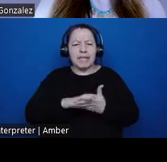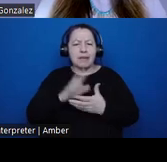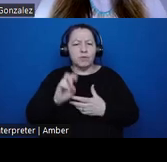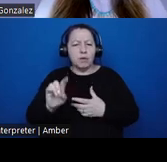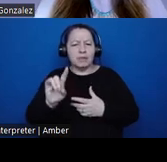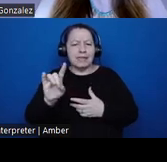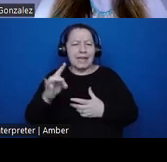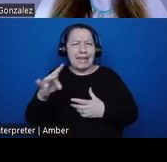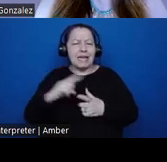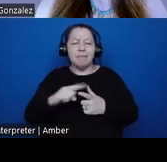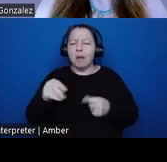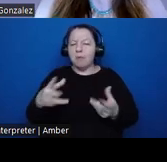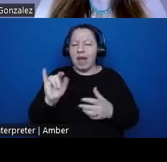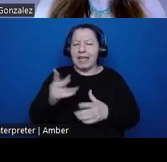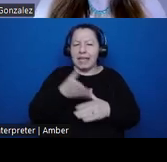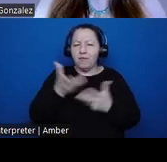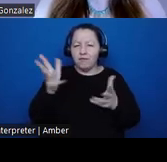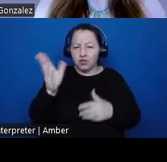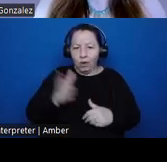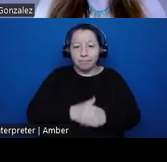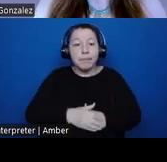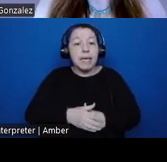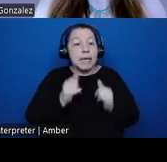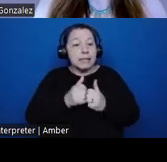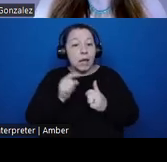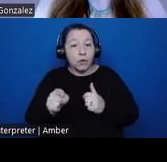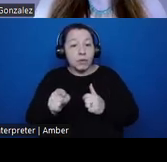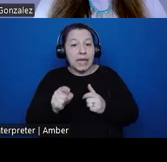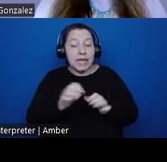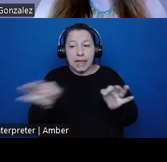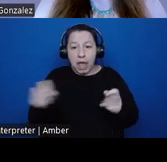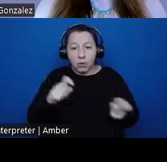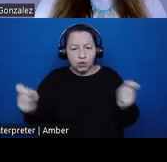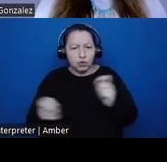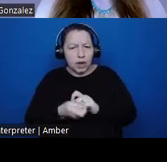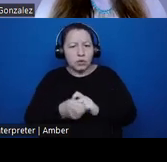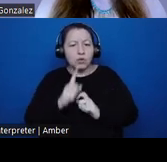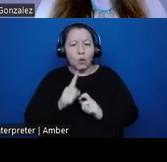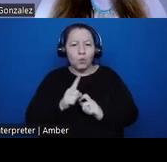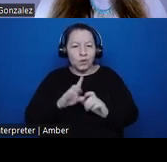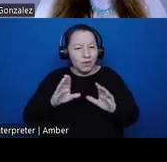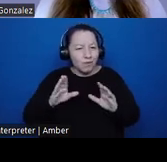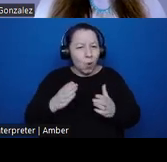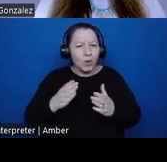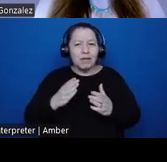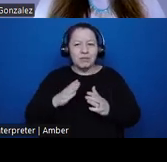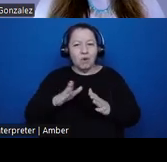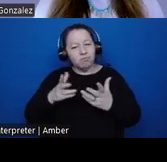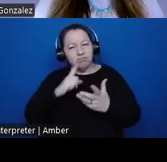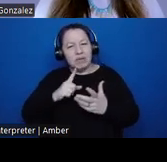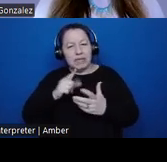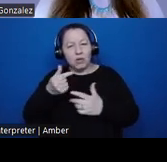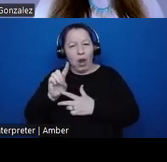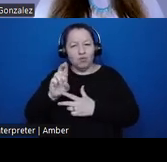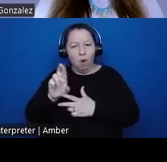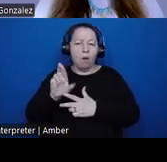done and together these vocabulary shifts are designed to center grand run knowledge and specifically the